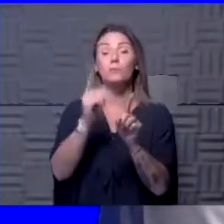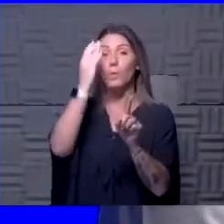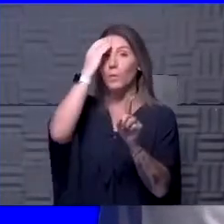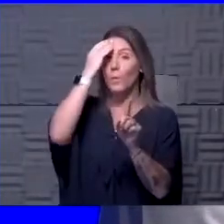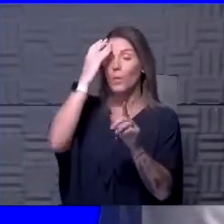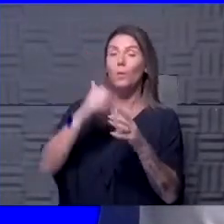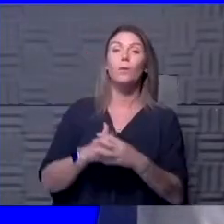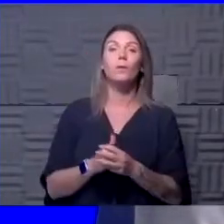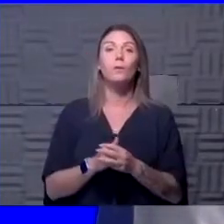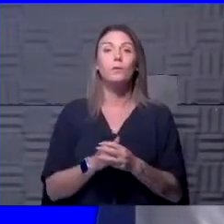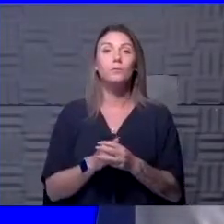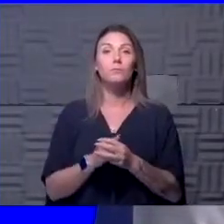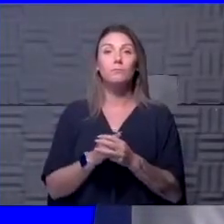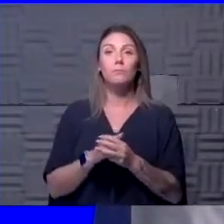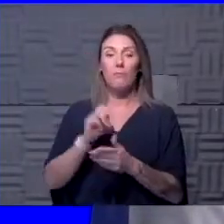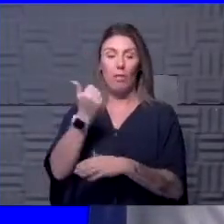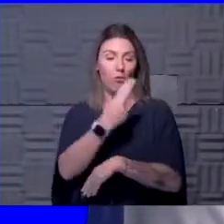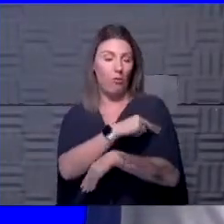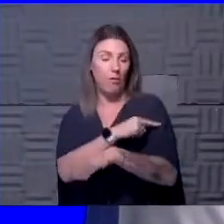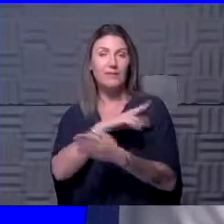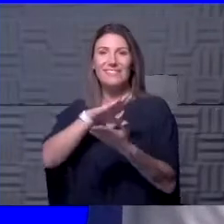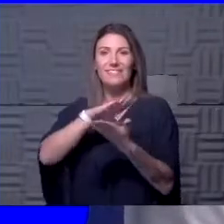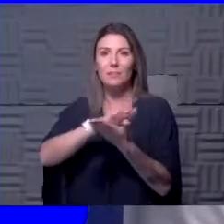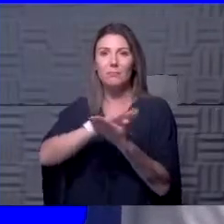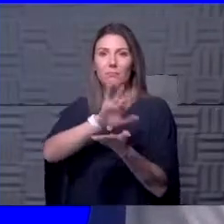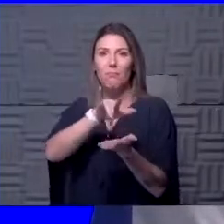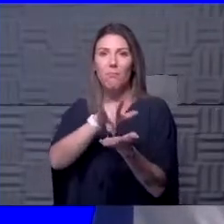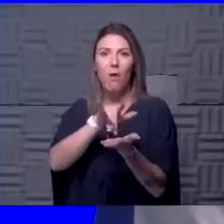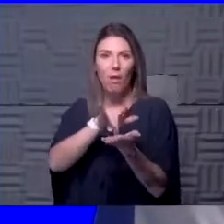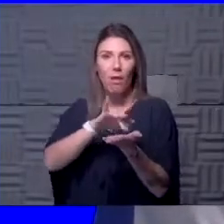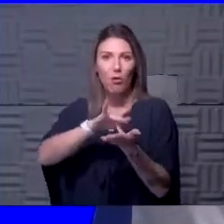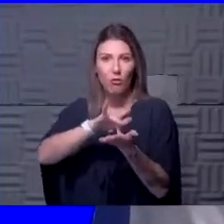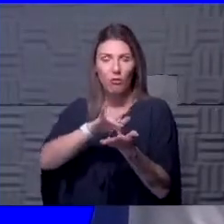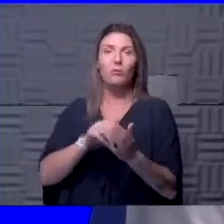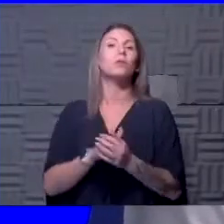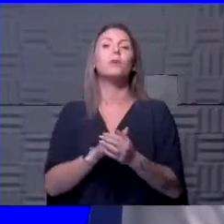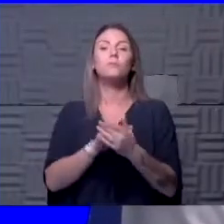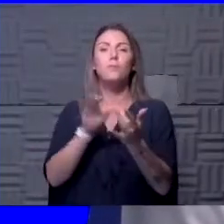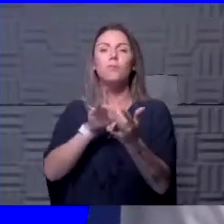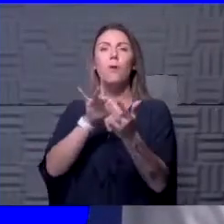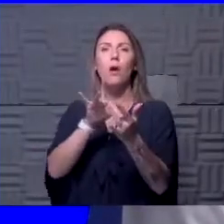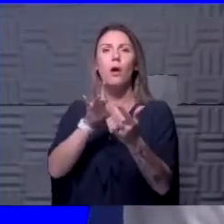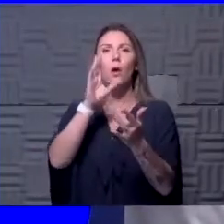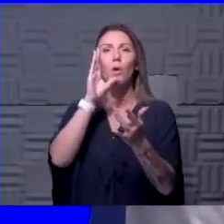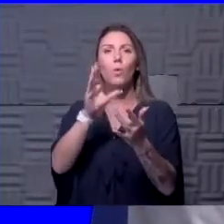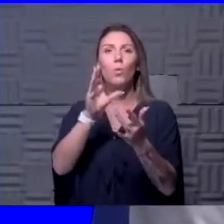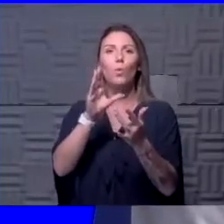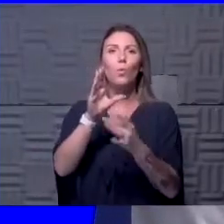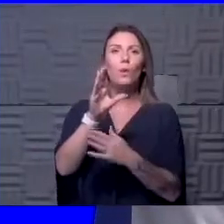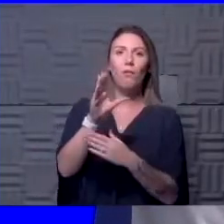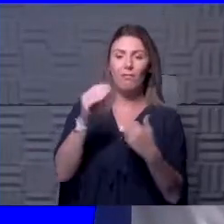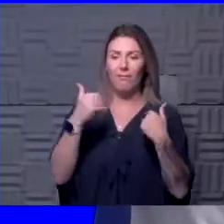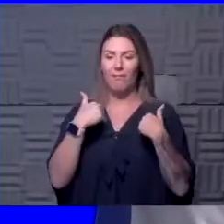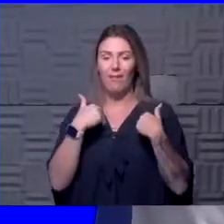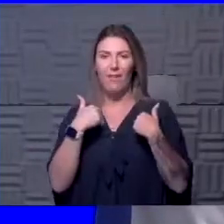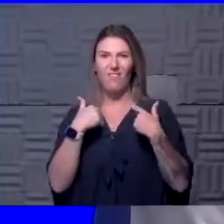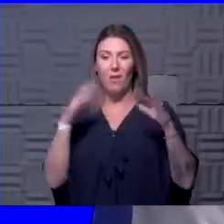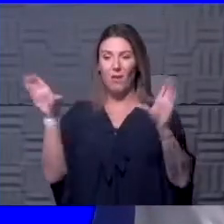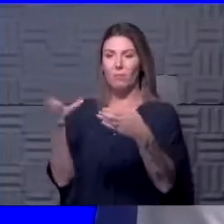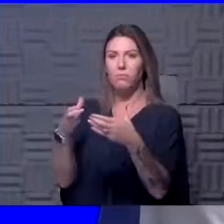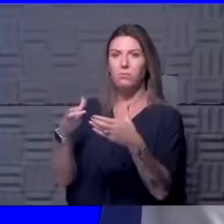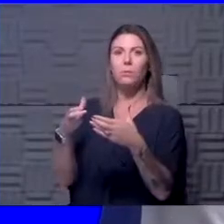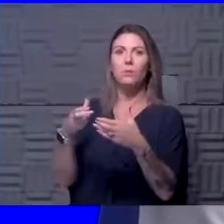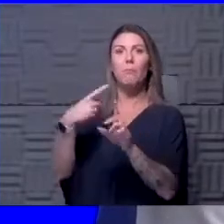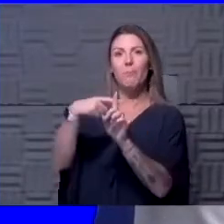fellow hospitals, academic medical centers that we've been in contact with, some of them will cohort positive patients together.